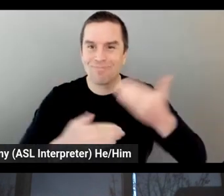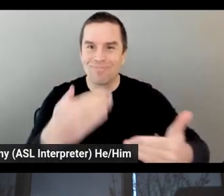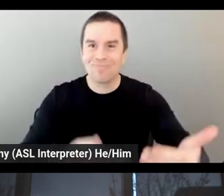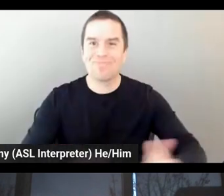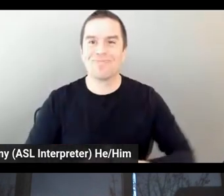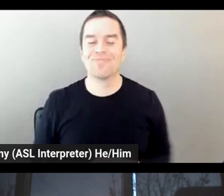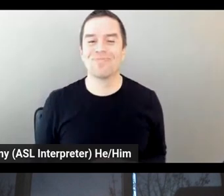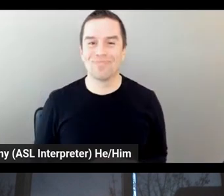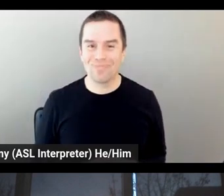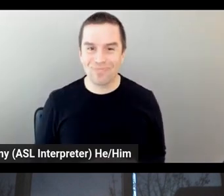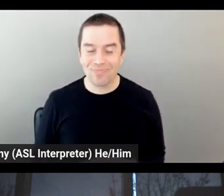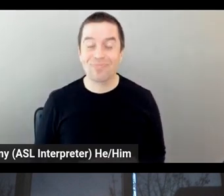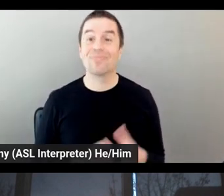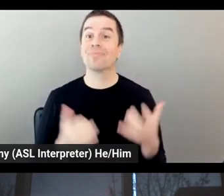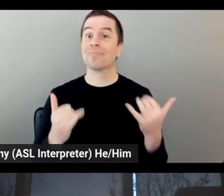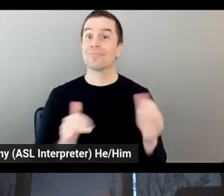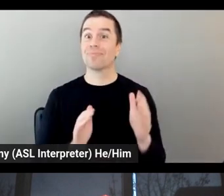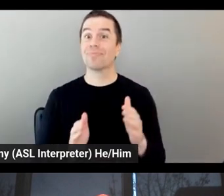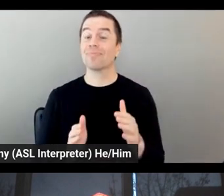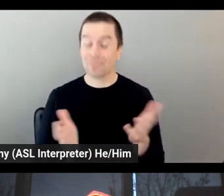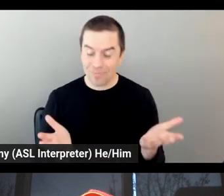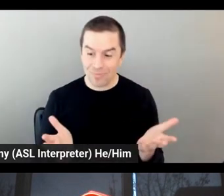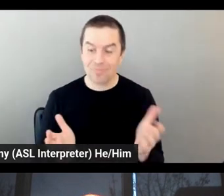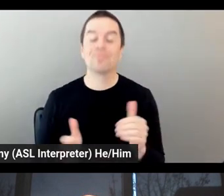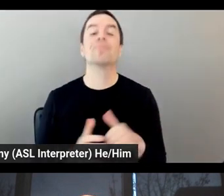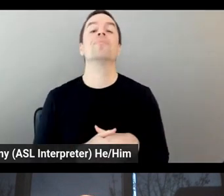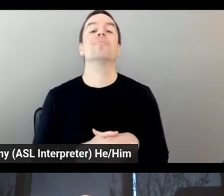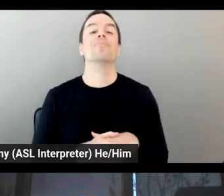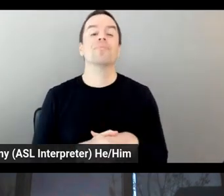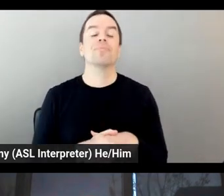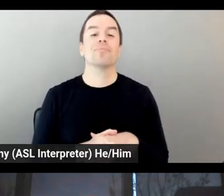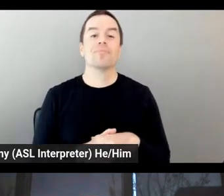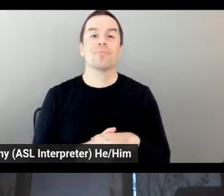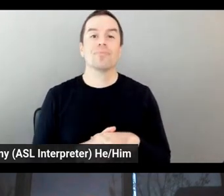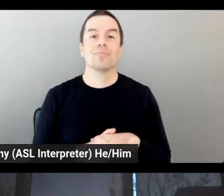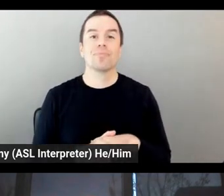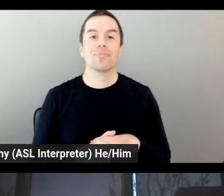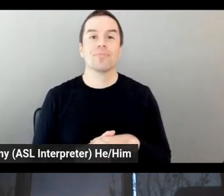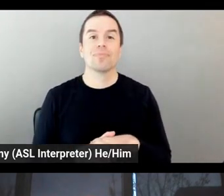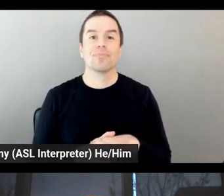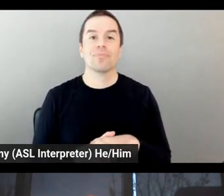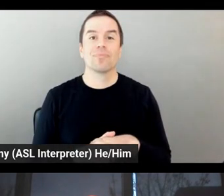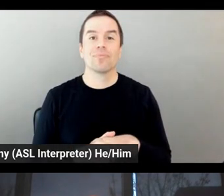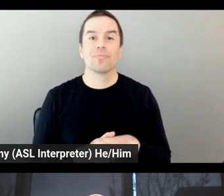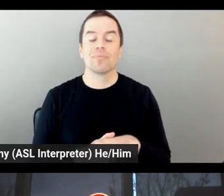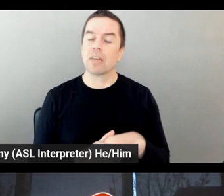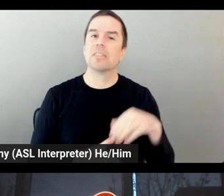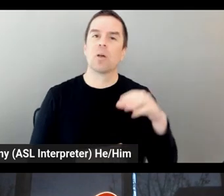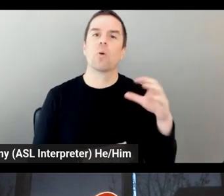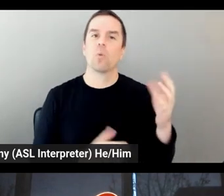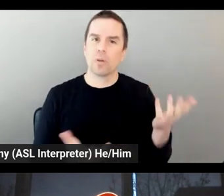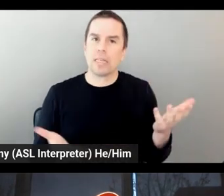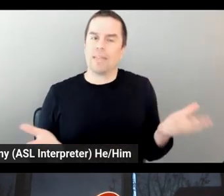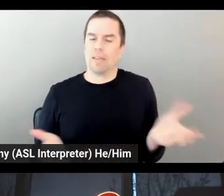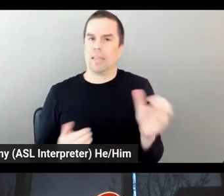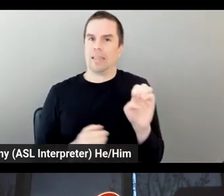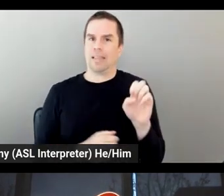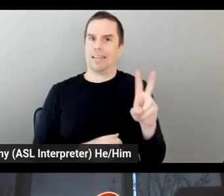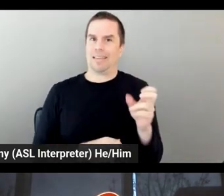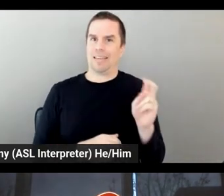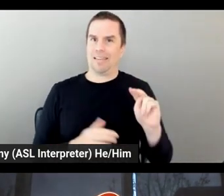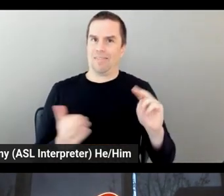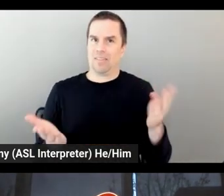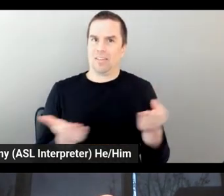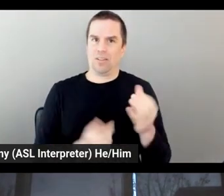passion aside, hard to do. But, anyway, let's try to do it. And, you know, even at CES, at AWS, we had an entire world